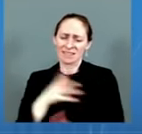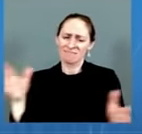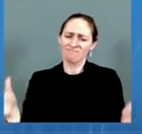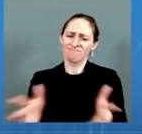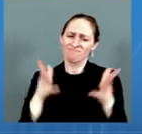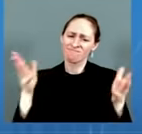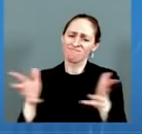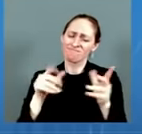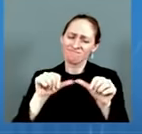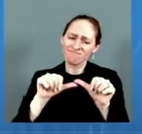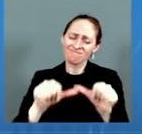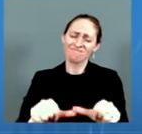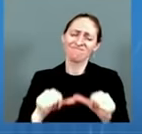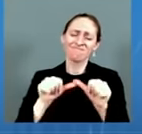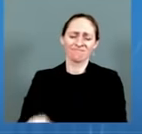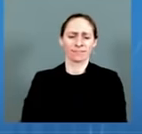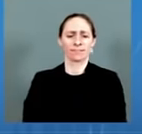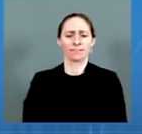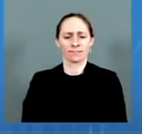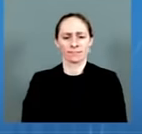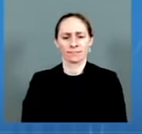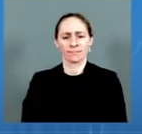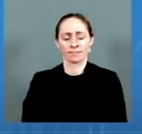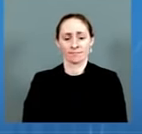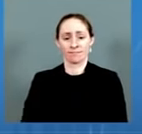and confront Omicron this winter.